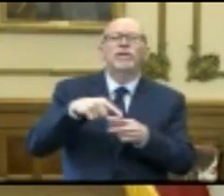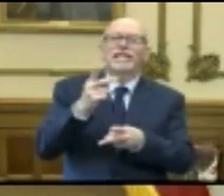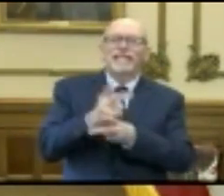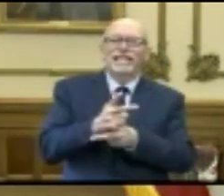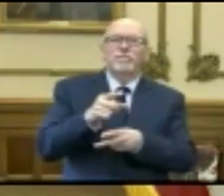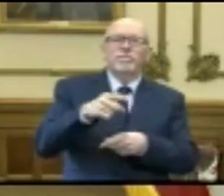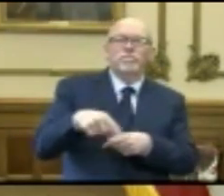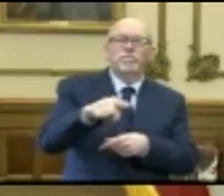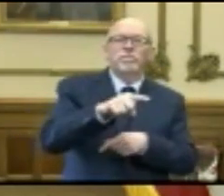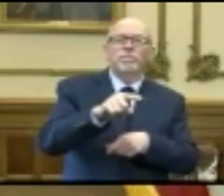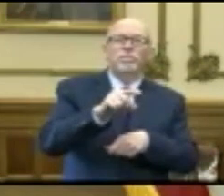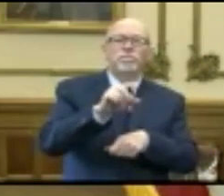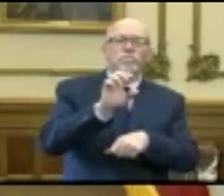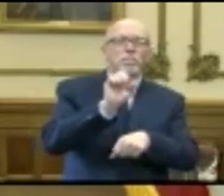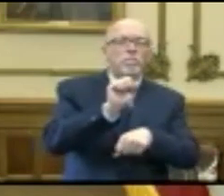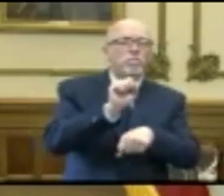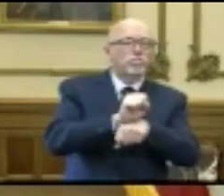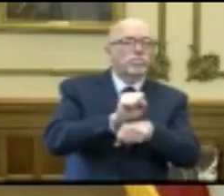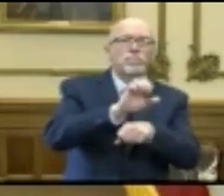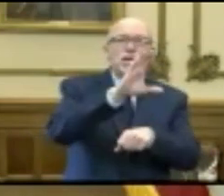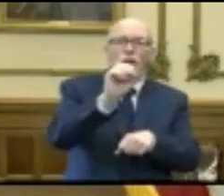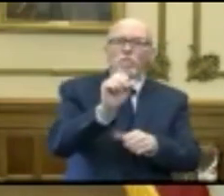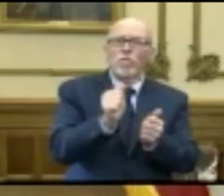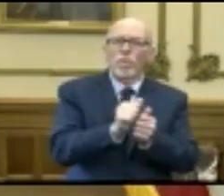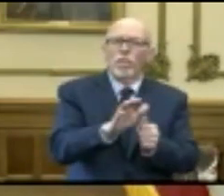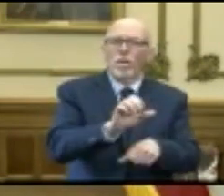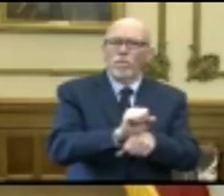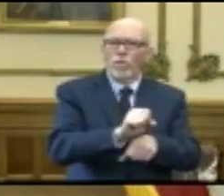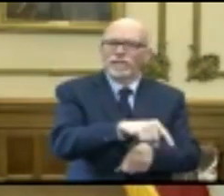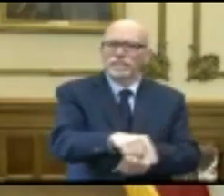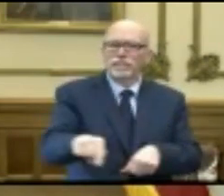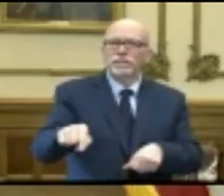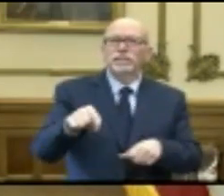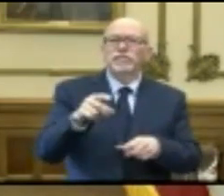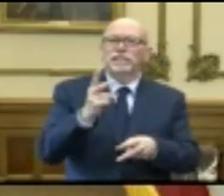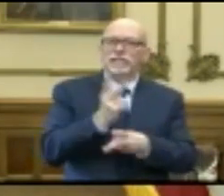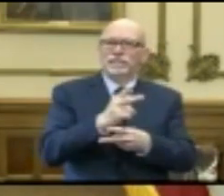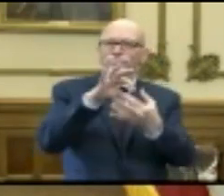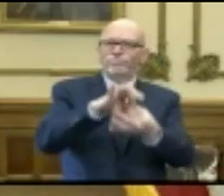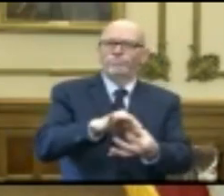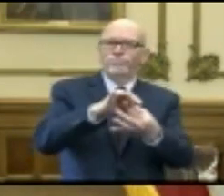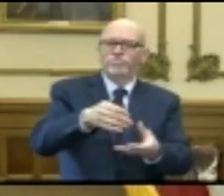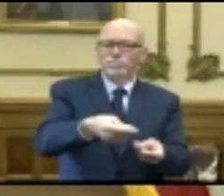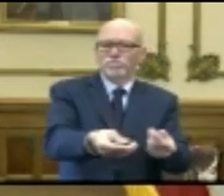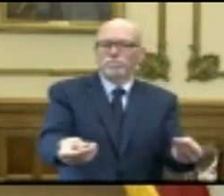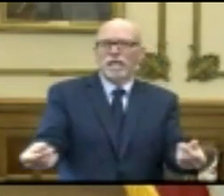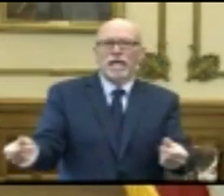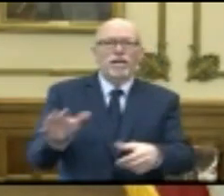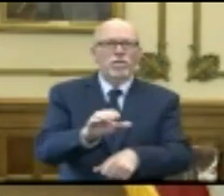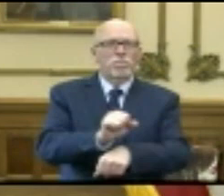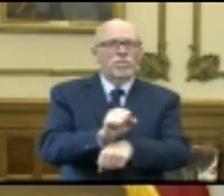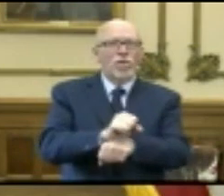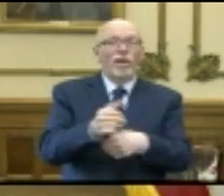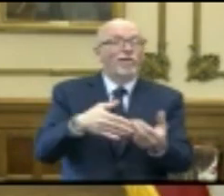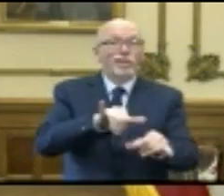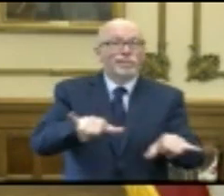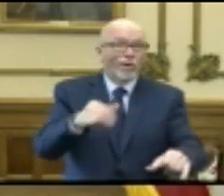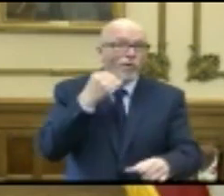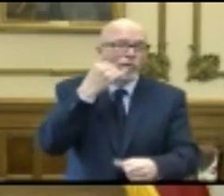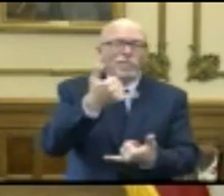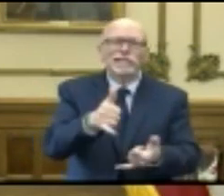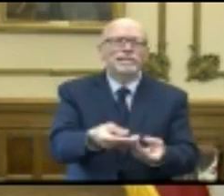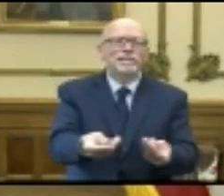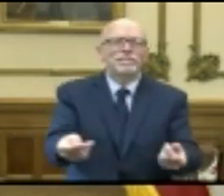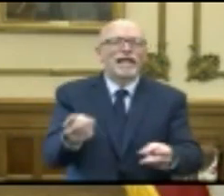keep our employees attached to their workforce, and as long as the monies are used for that purpose and to meet other